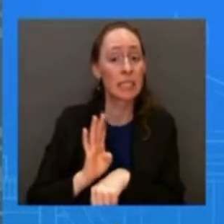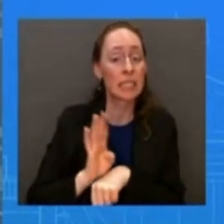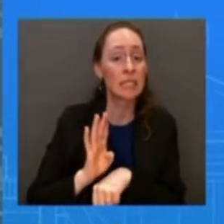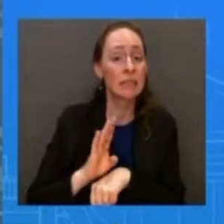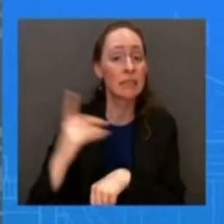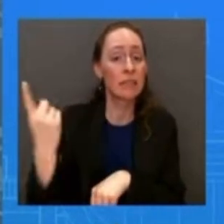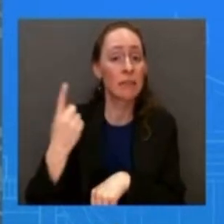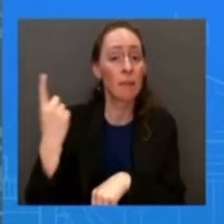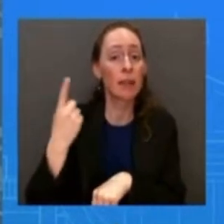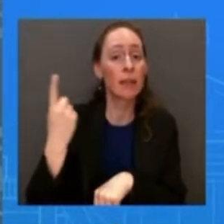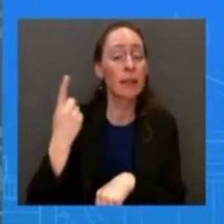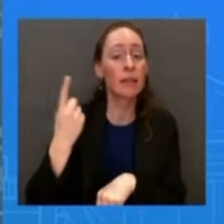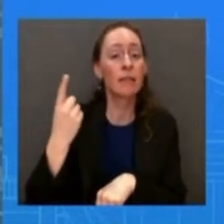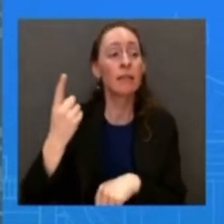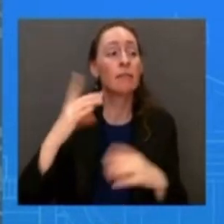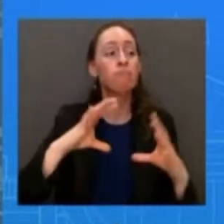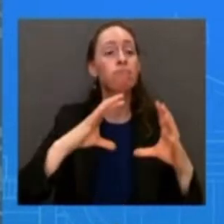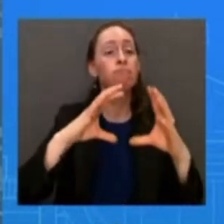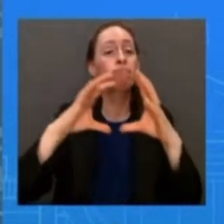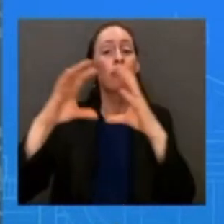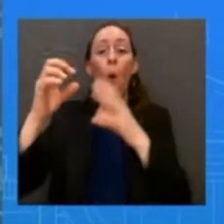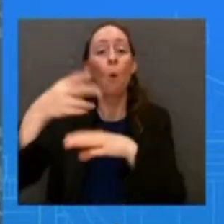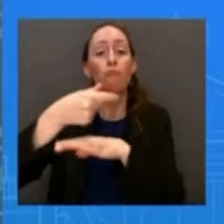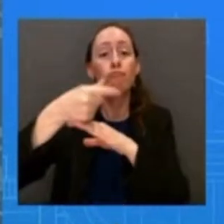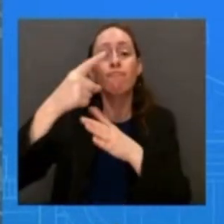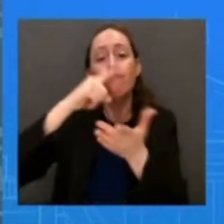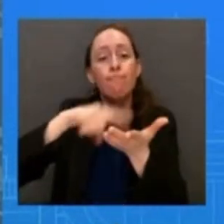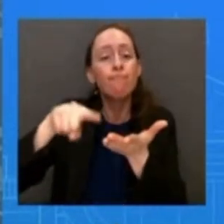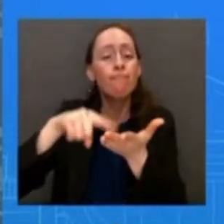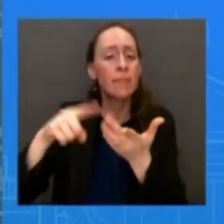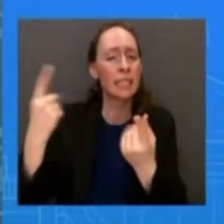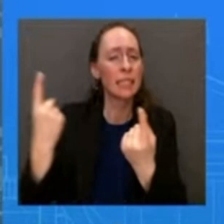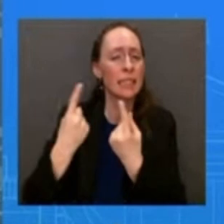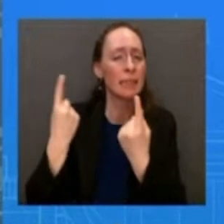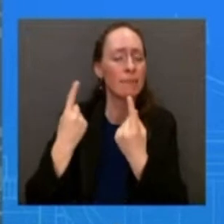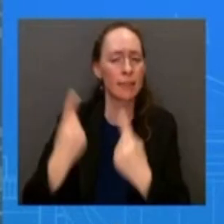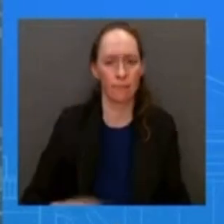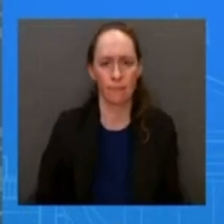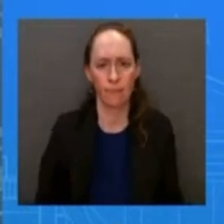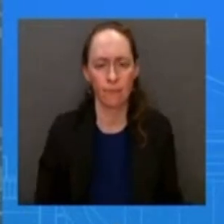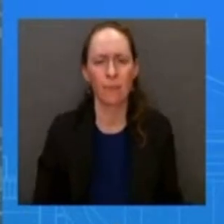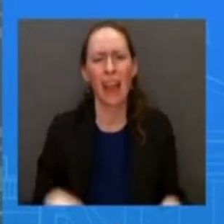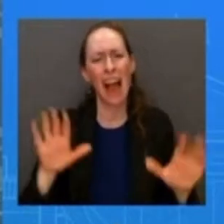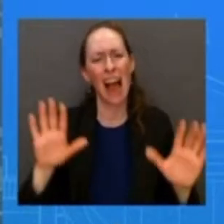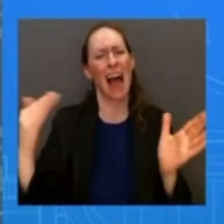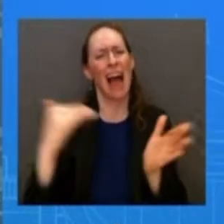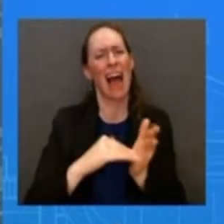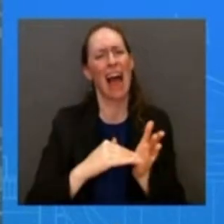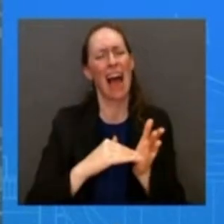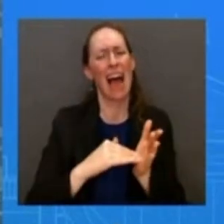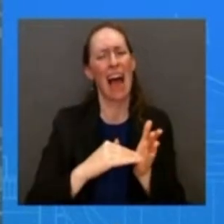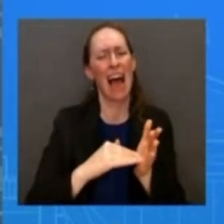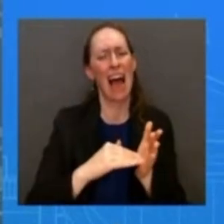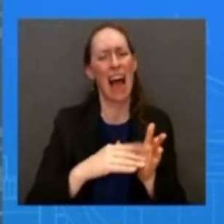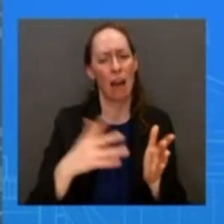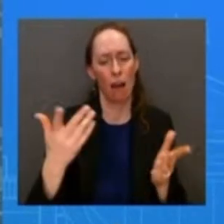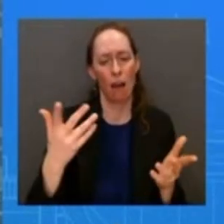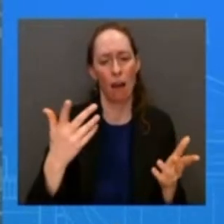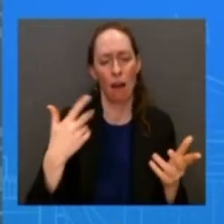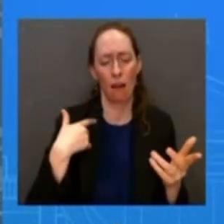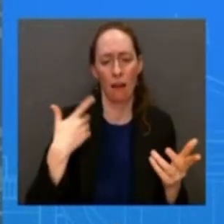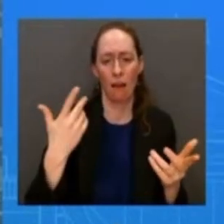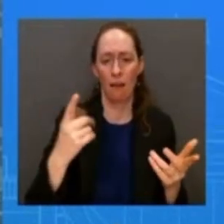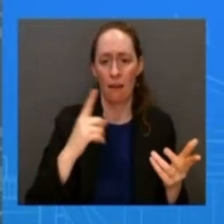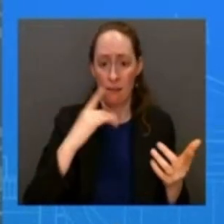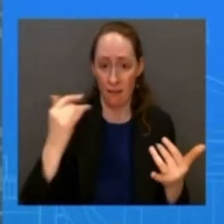looked into uh but again we gotta get we gotta get the these the debris from the objects that we're trying to uh you know in a